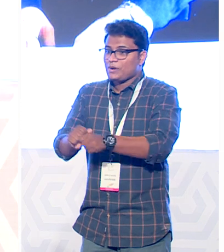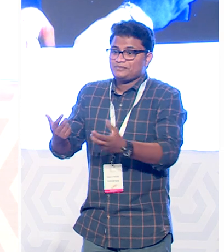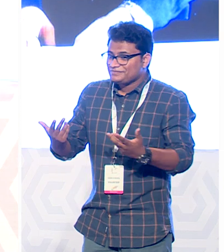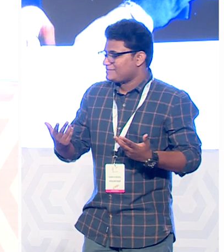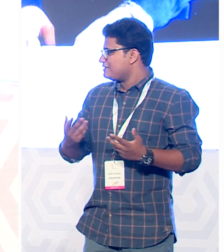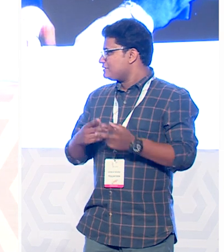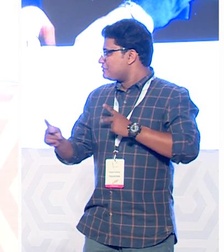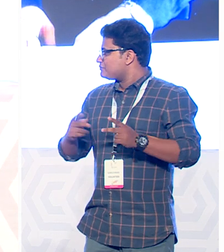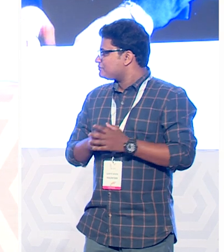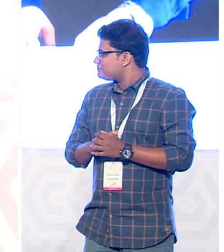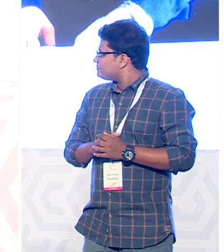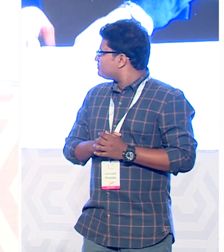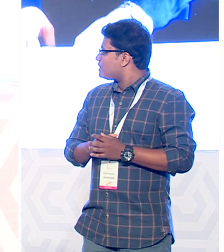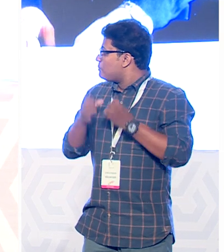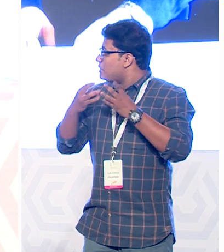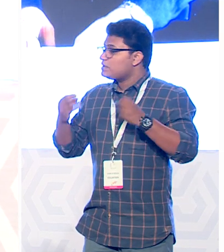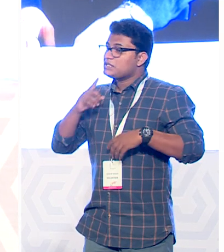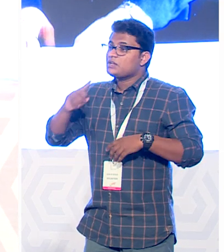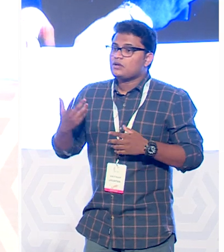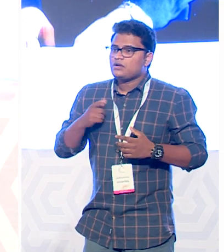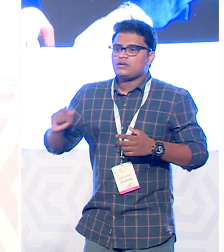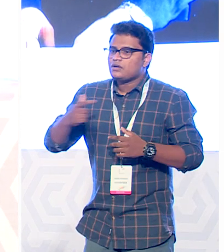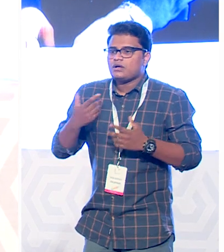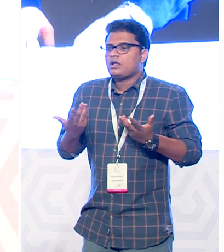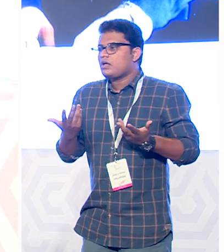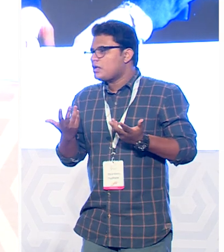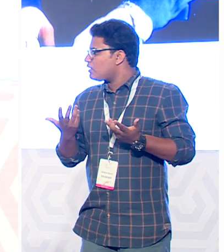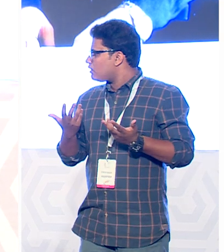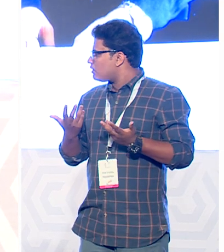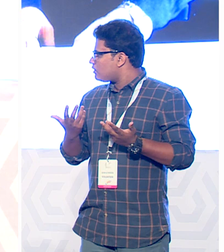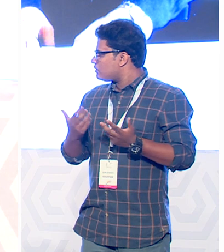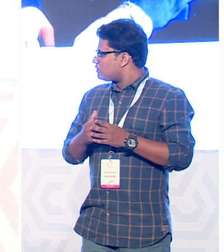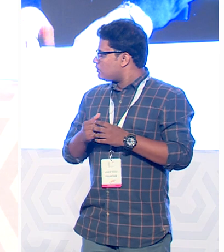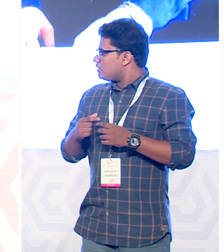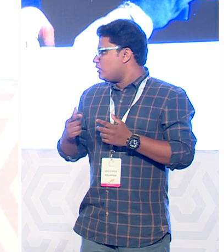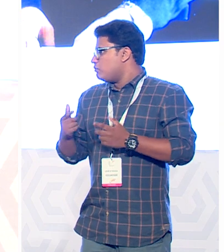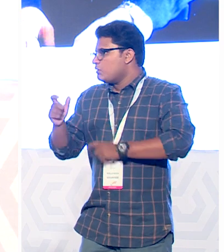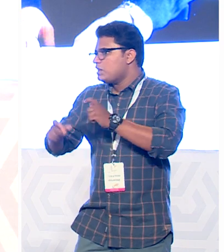many would say all the classical symptoms of being drunk